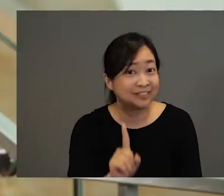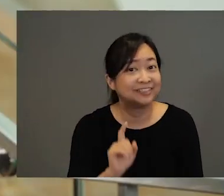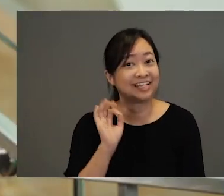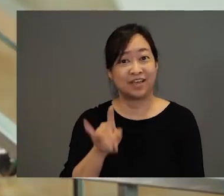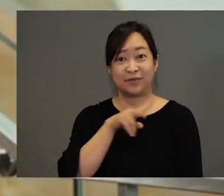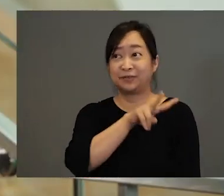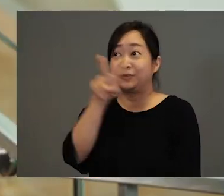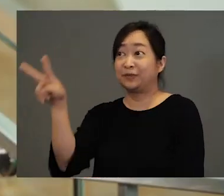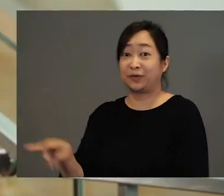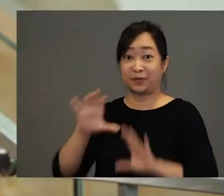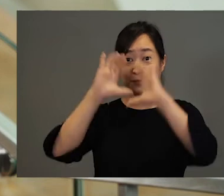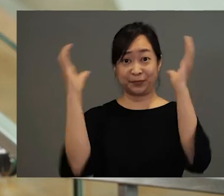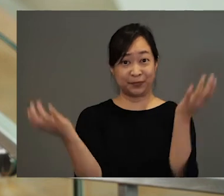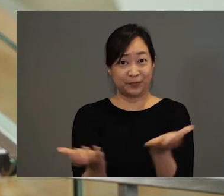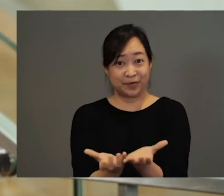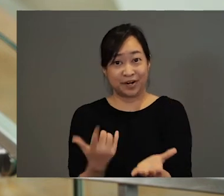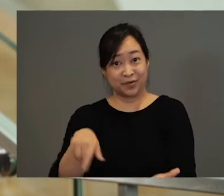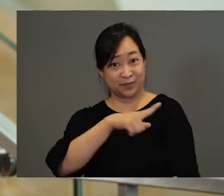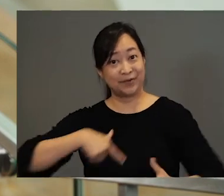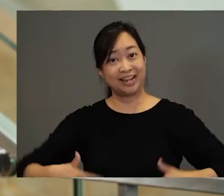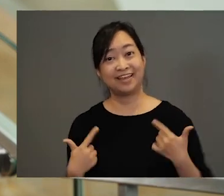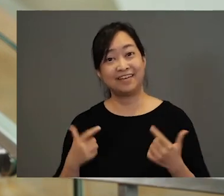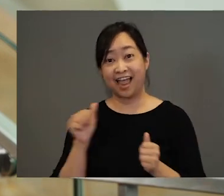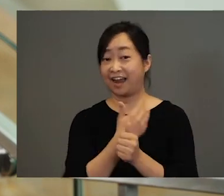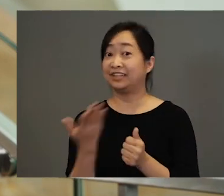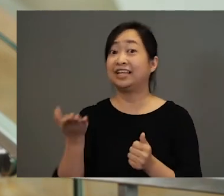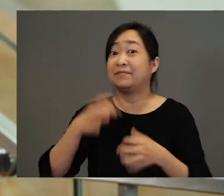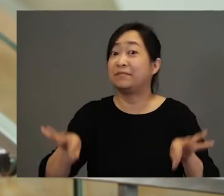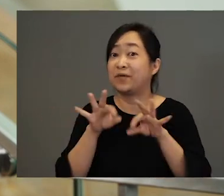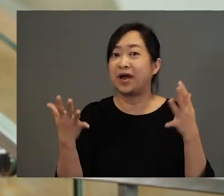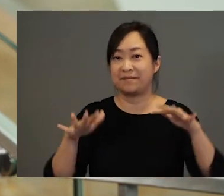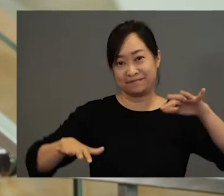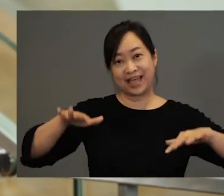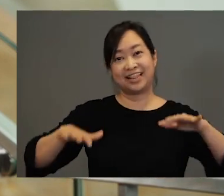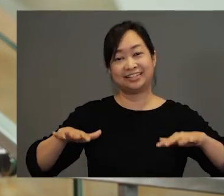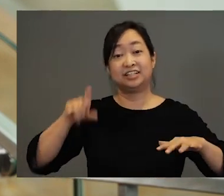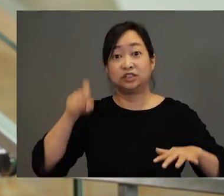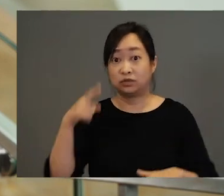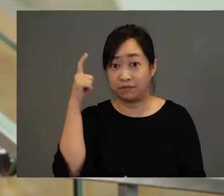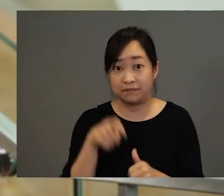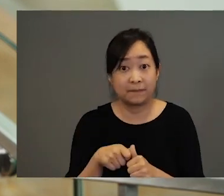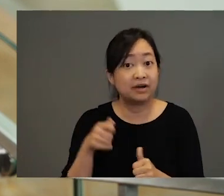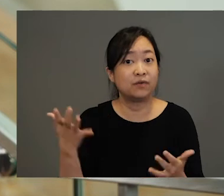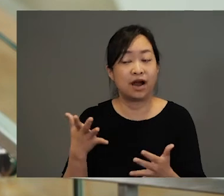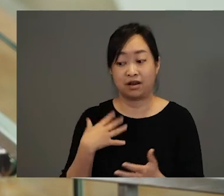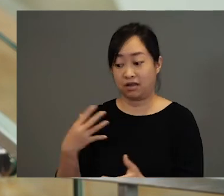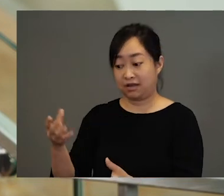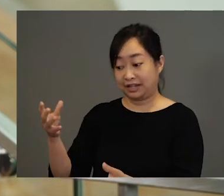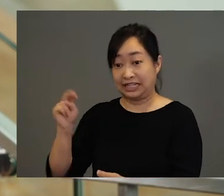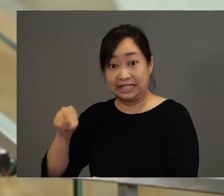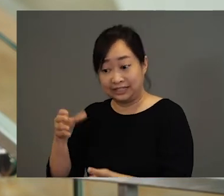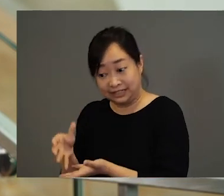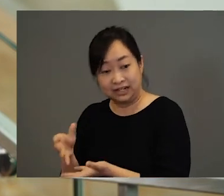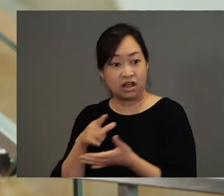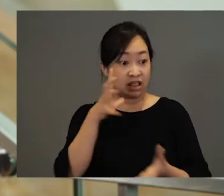girls, if you look around the world that we live in, everything is about balance. We should always remember not to take more